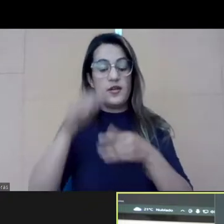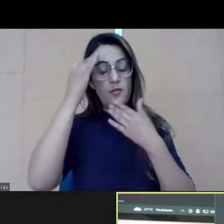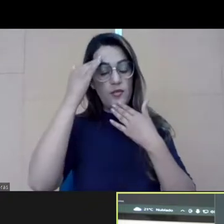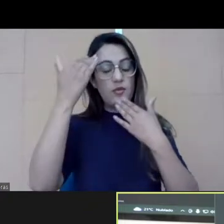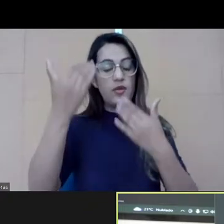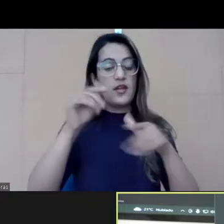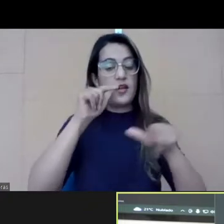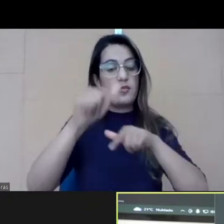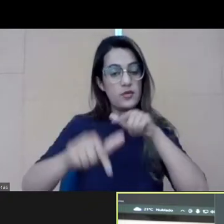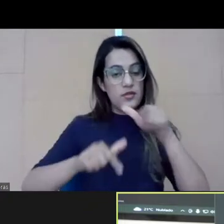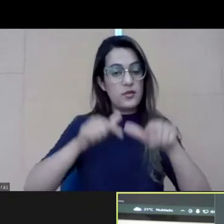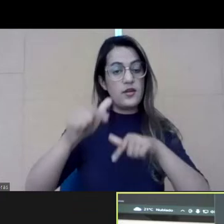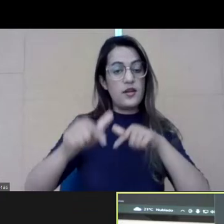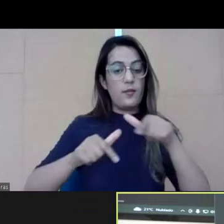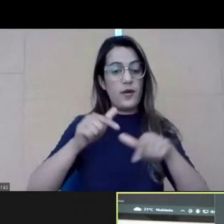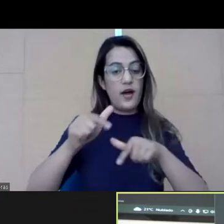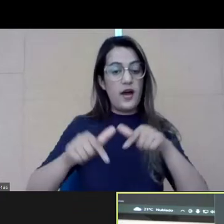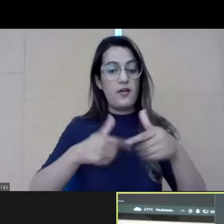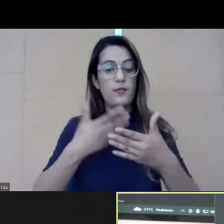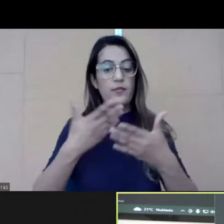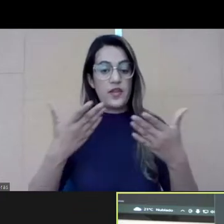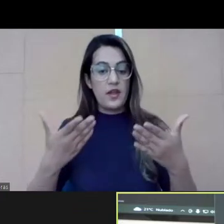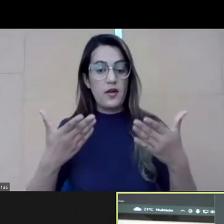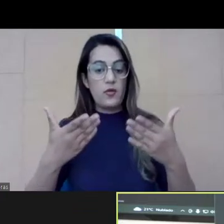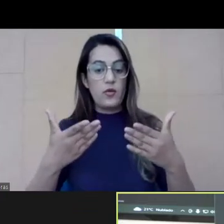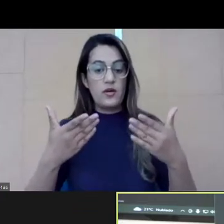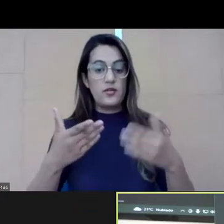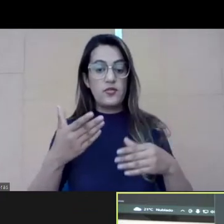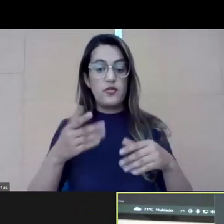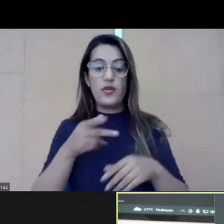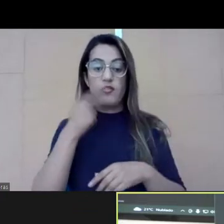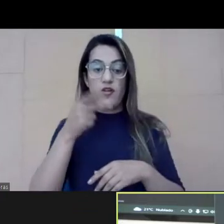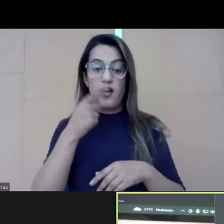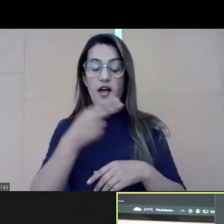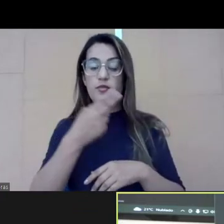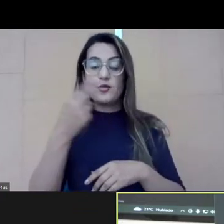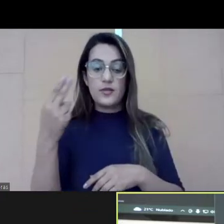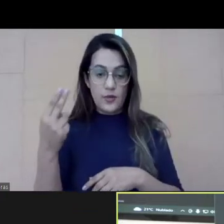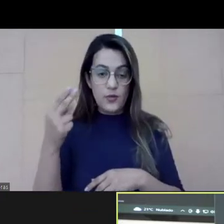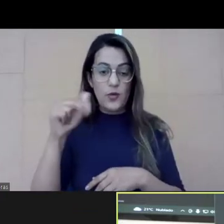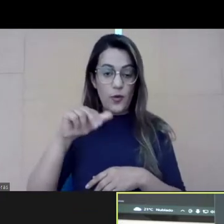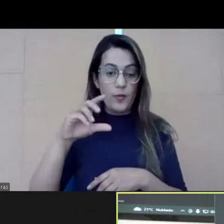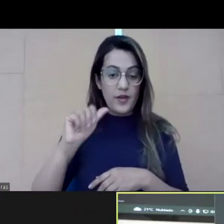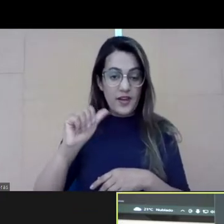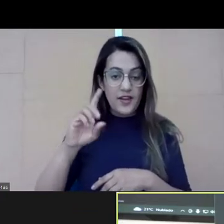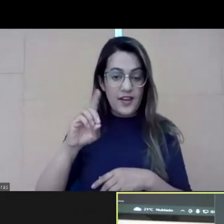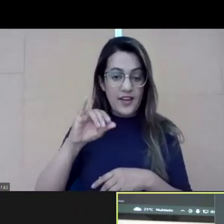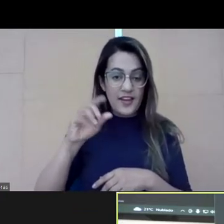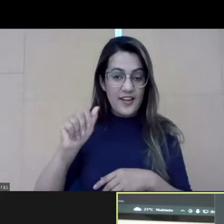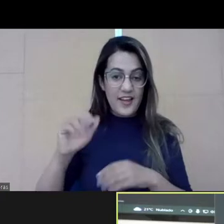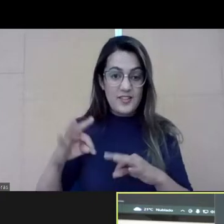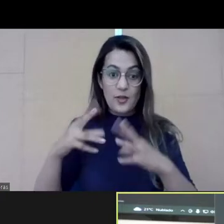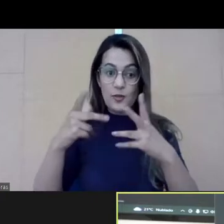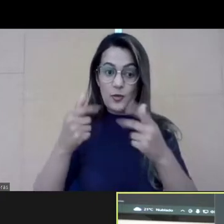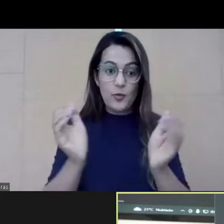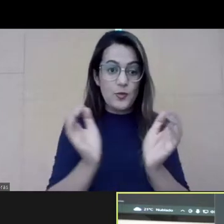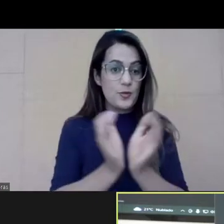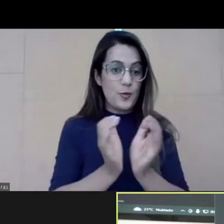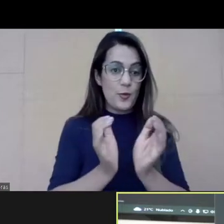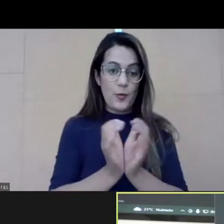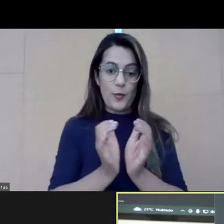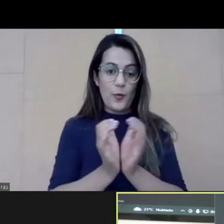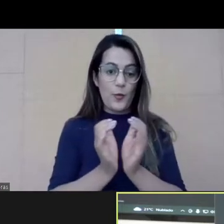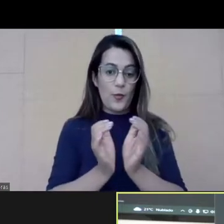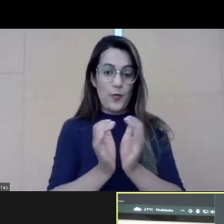name, you're over here at Anap, you're different. For everyone in the team, she's the name that we want to have here,